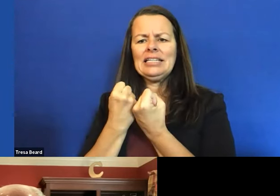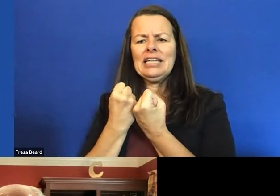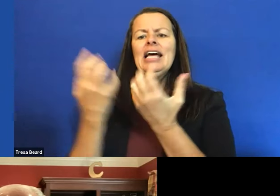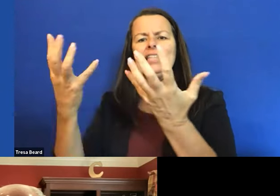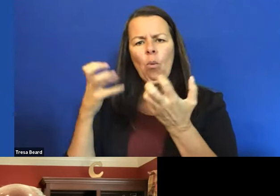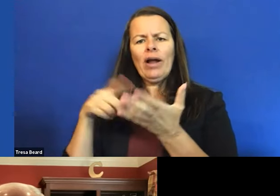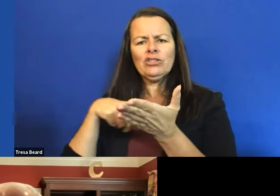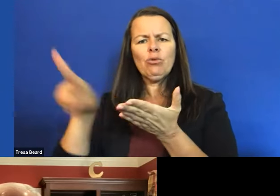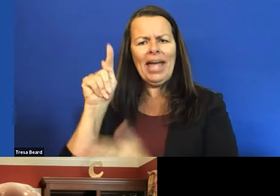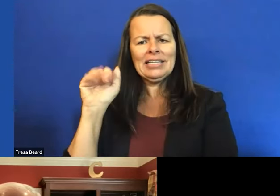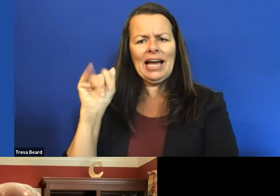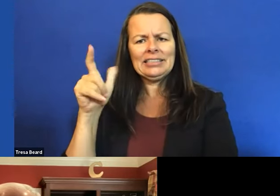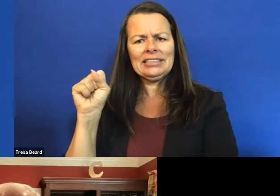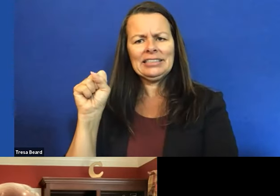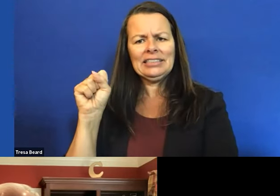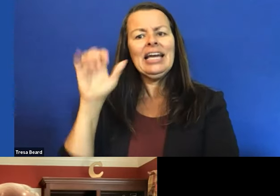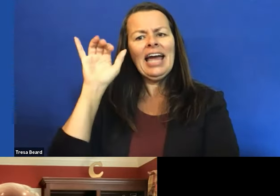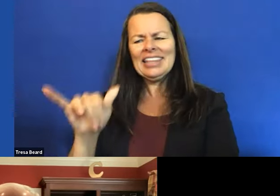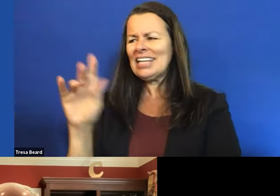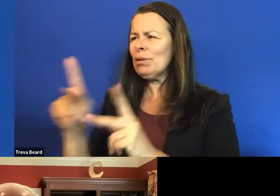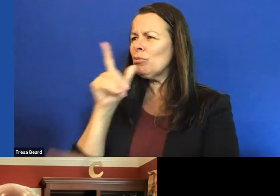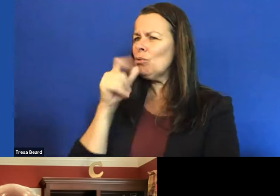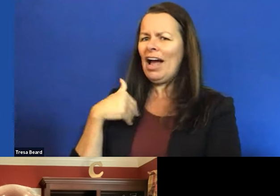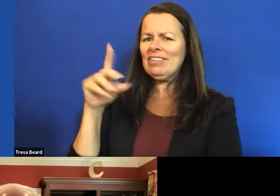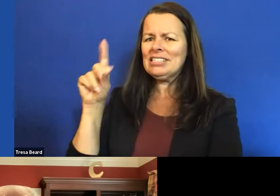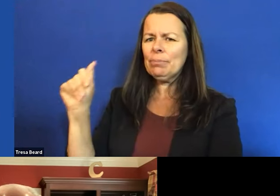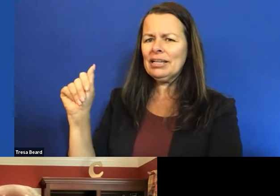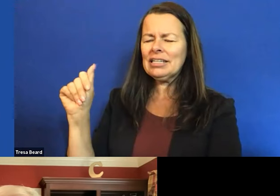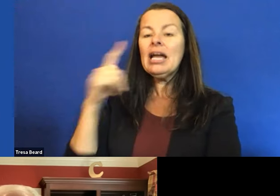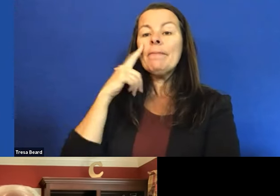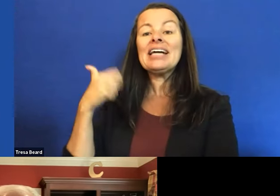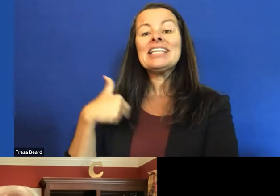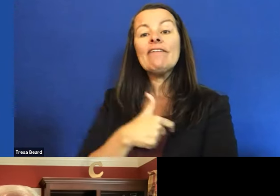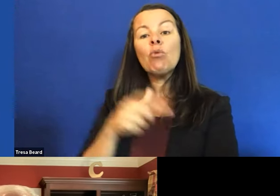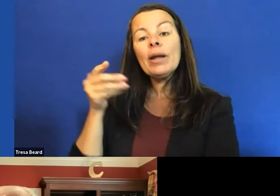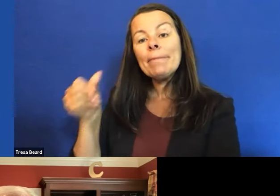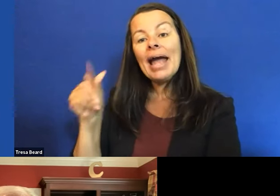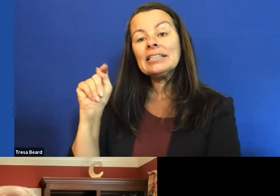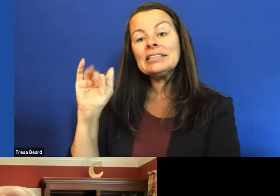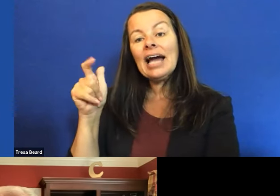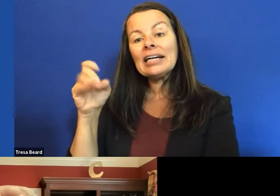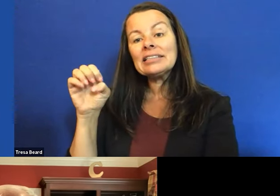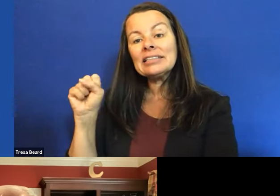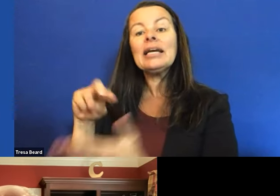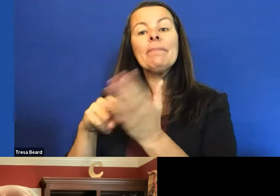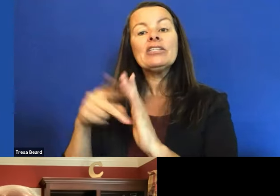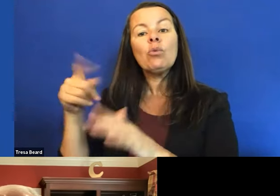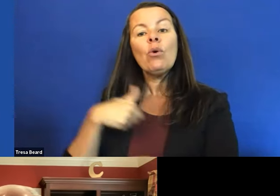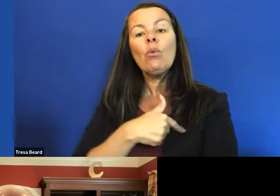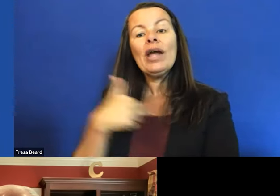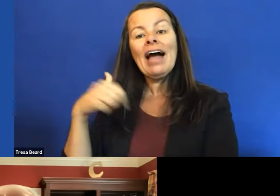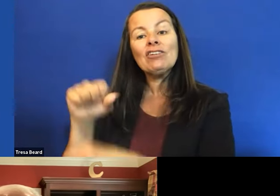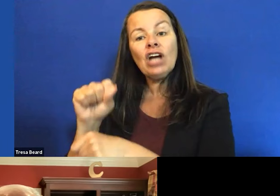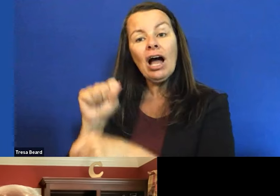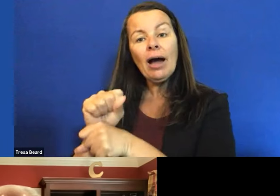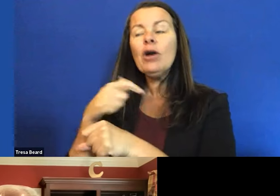pay taxes. And that's those of us with a disability, because if we're paying taxes, that means we have a job. We can provide for